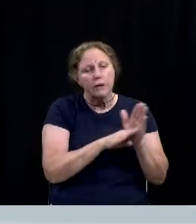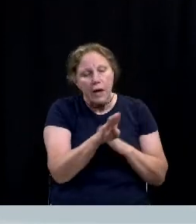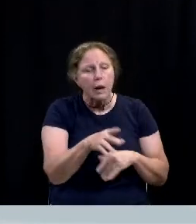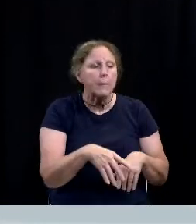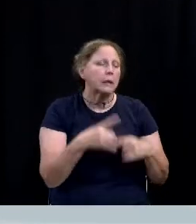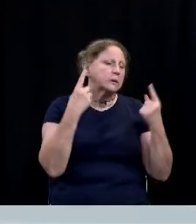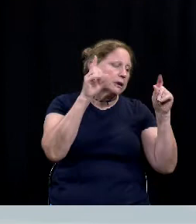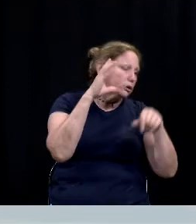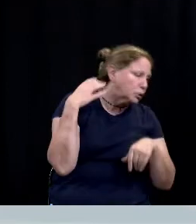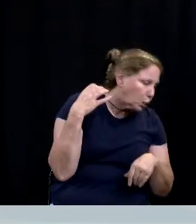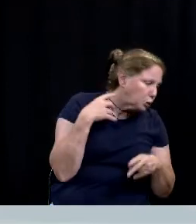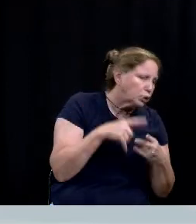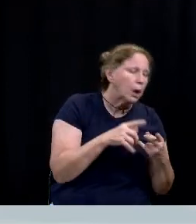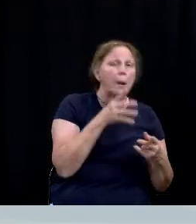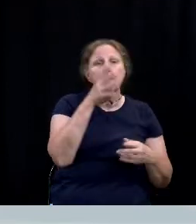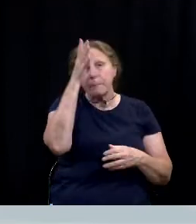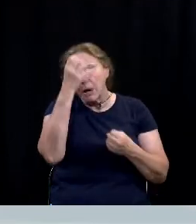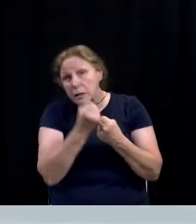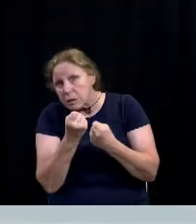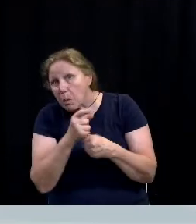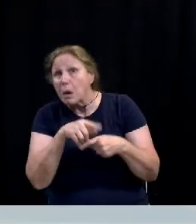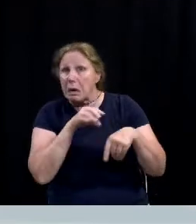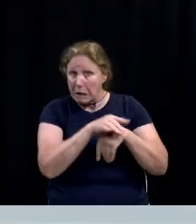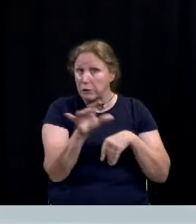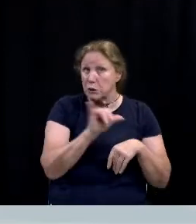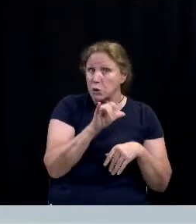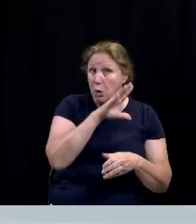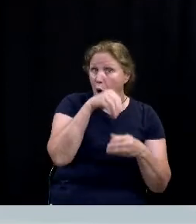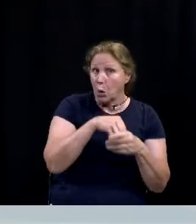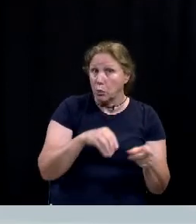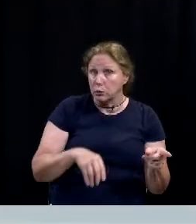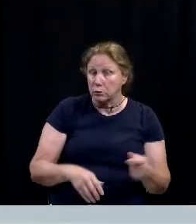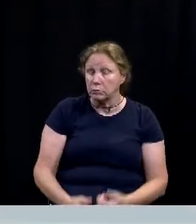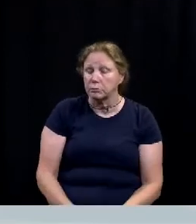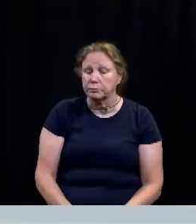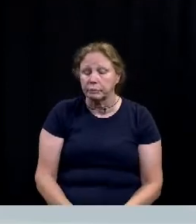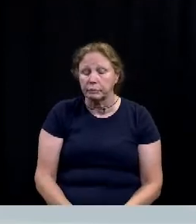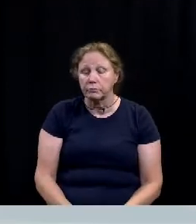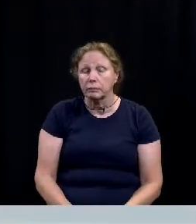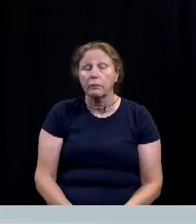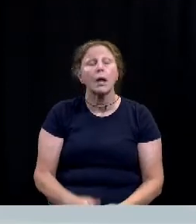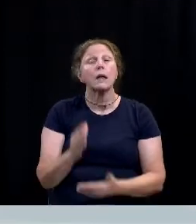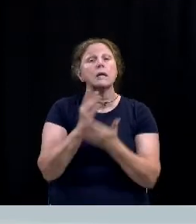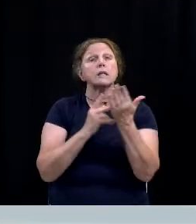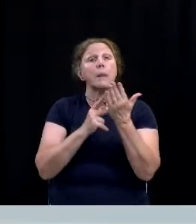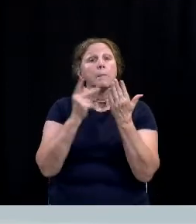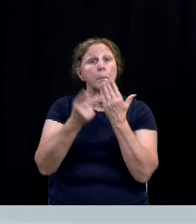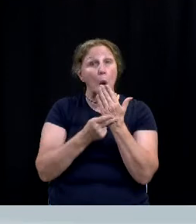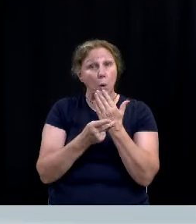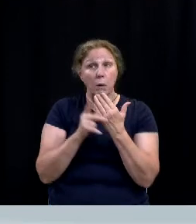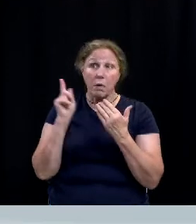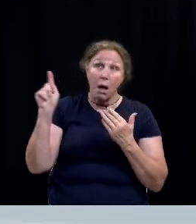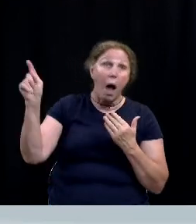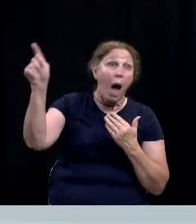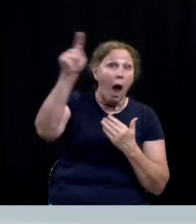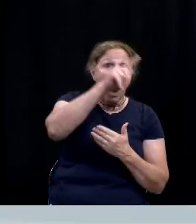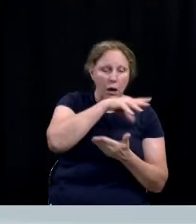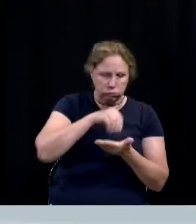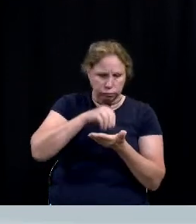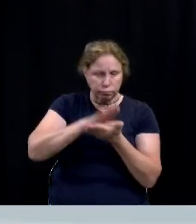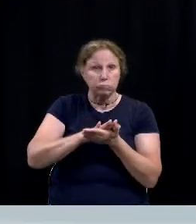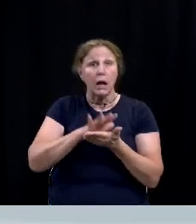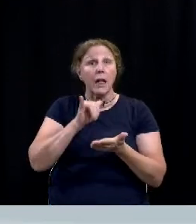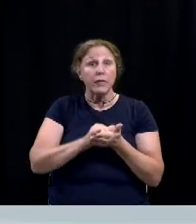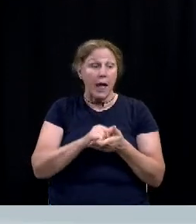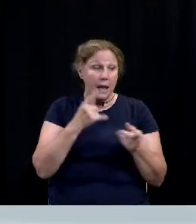and could include parenting support and counseling some of these programs have shown documented success tests that show 30% fewer